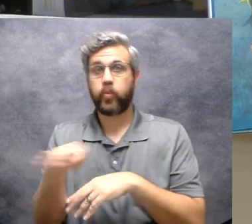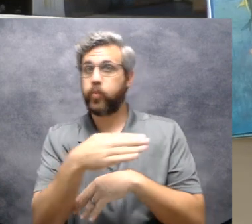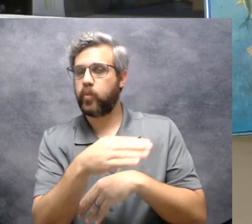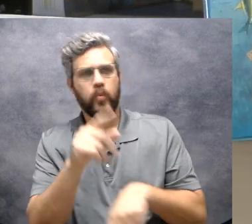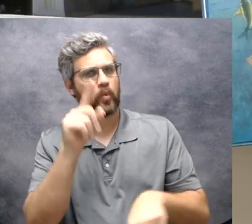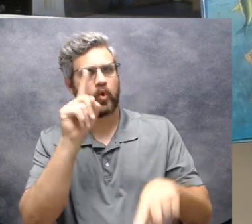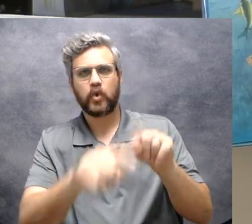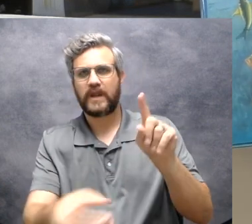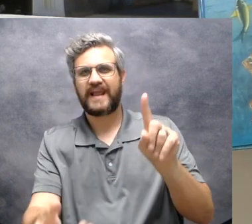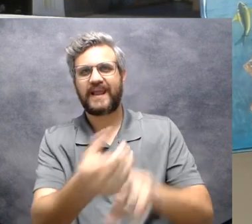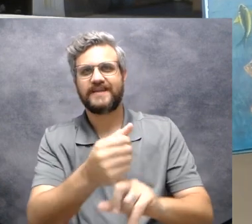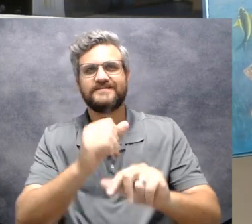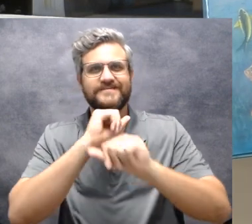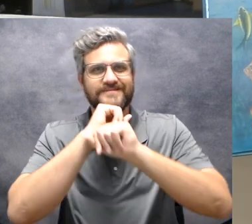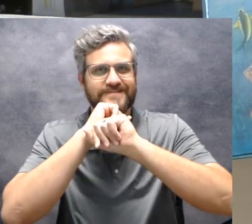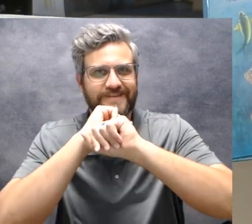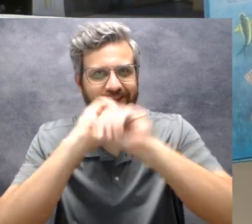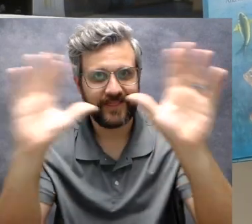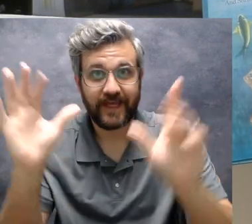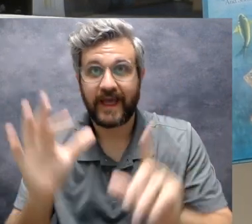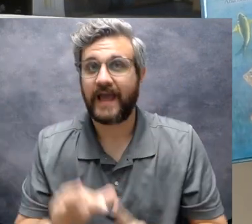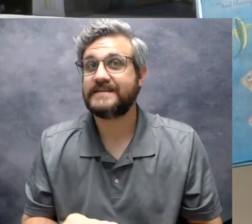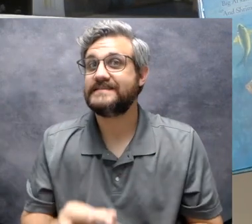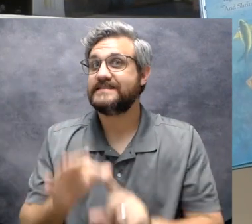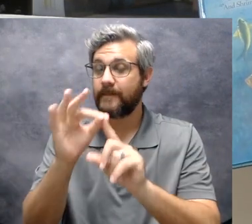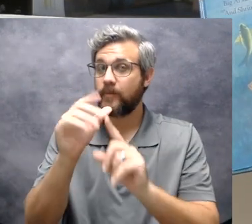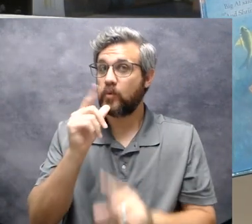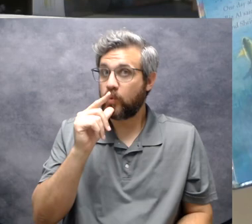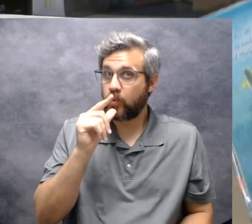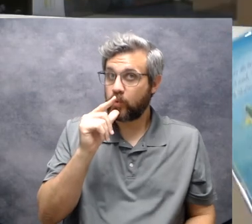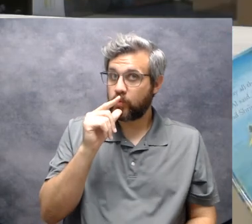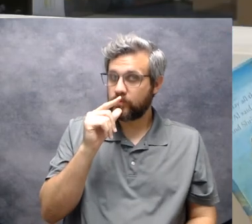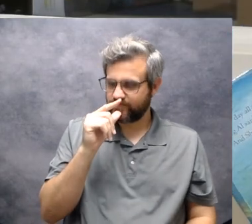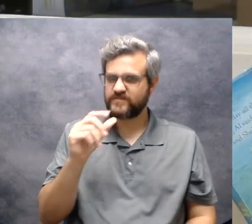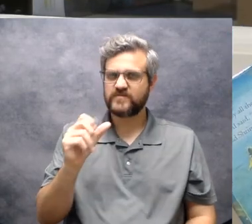anyone except Shrimpy.